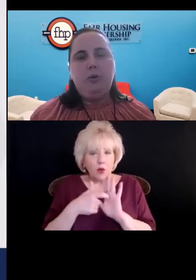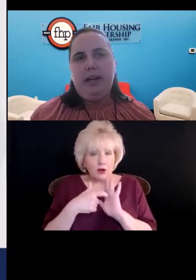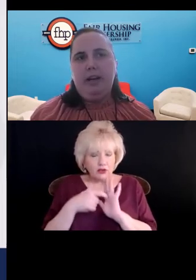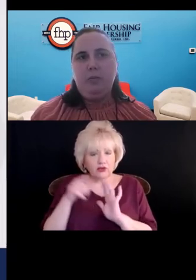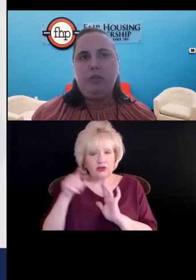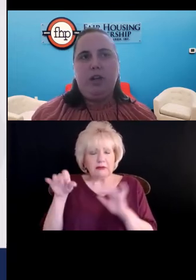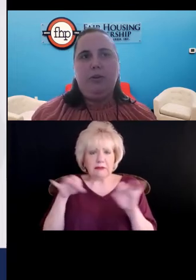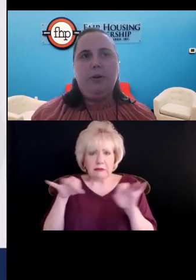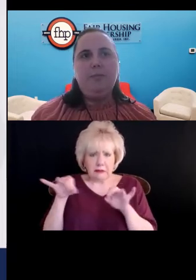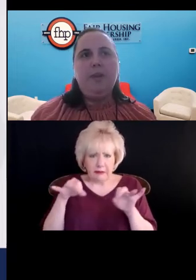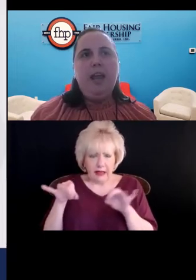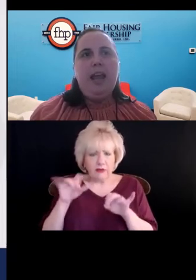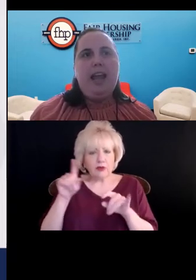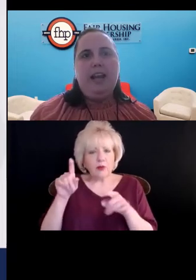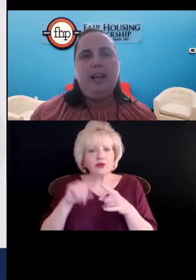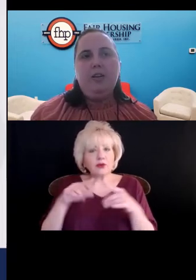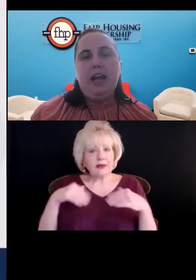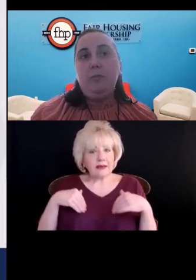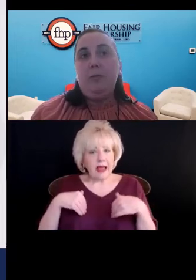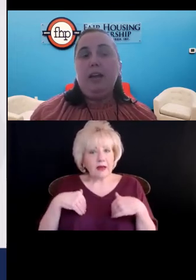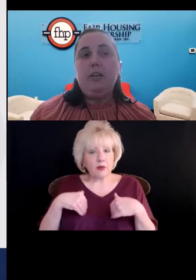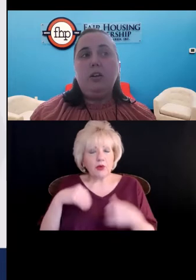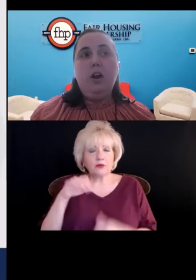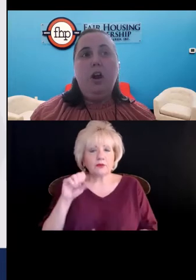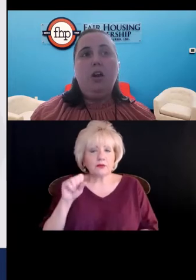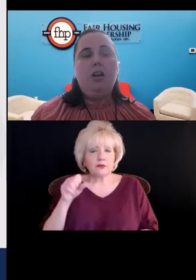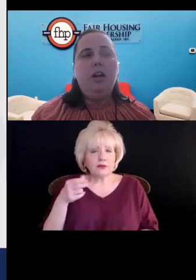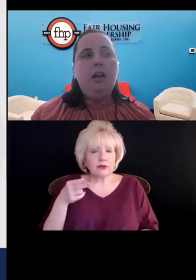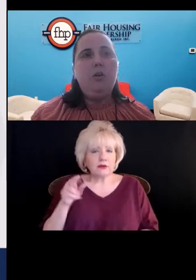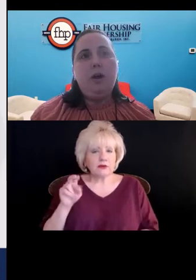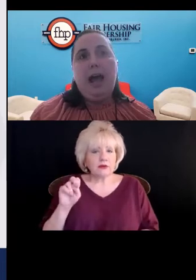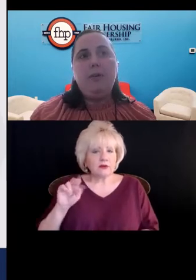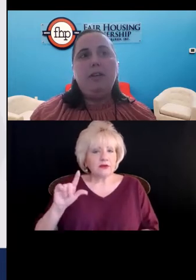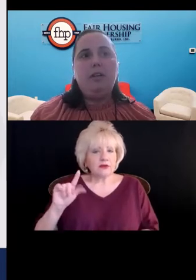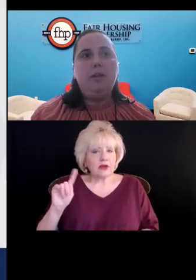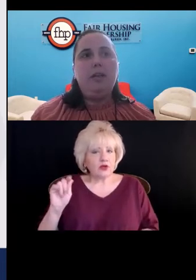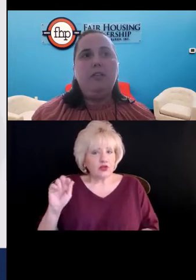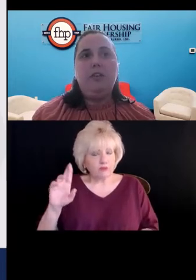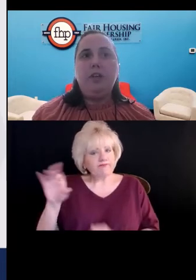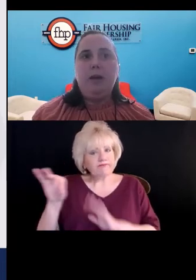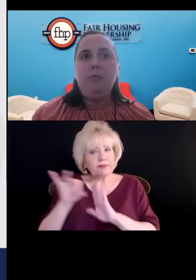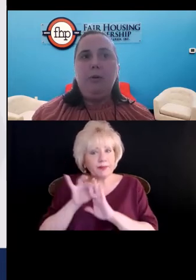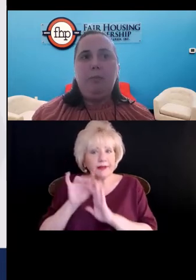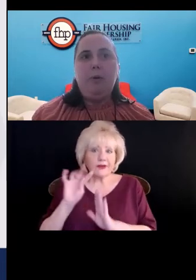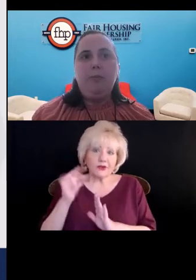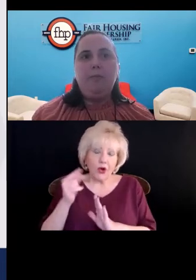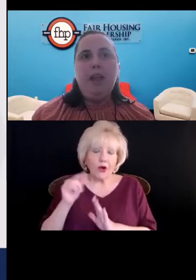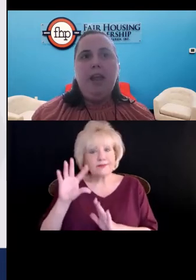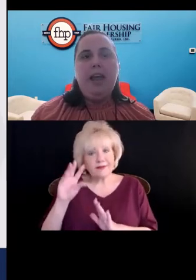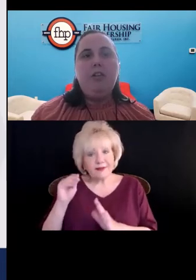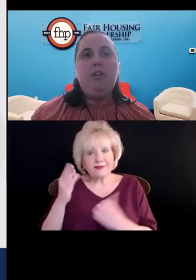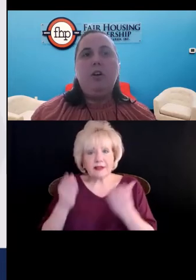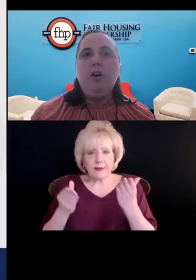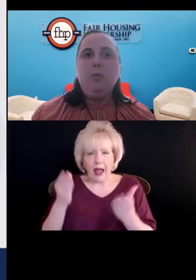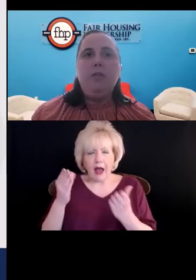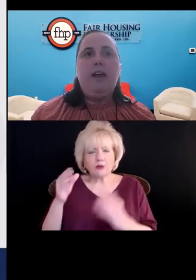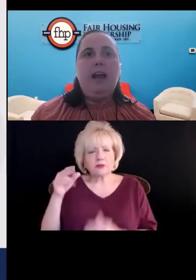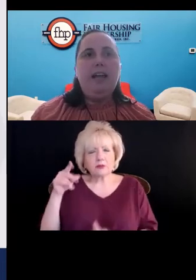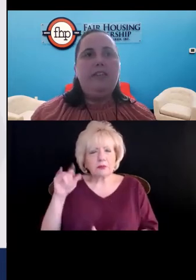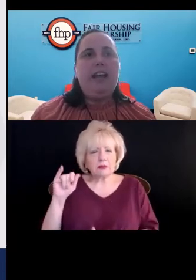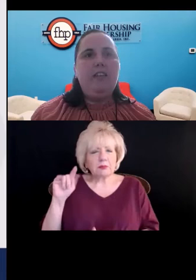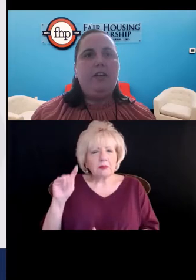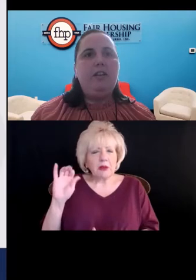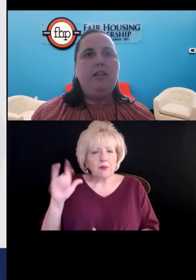she had gone to an animal shelter and had picked her dog who happens to be a 50 pound pit bull. And the dog